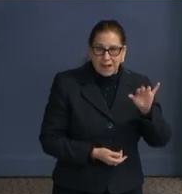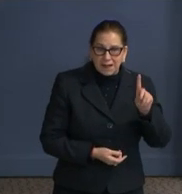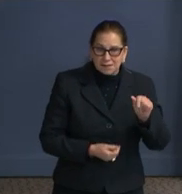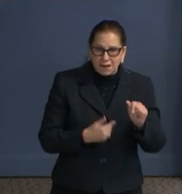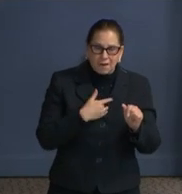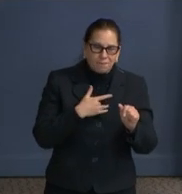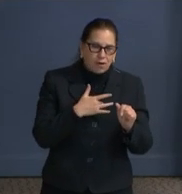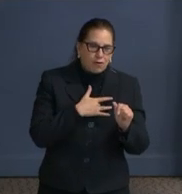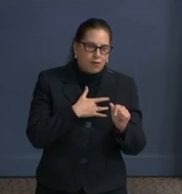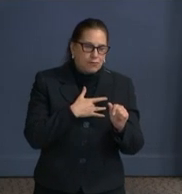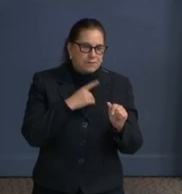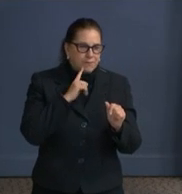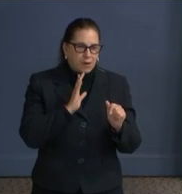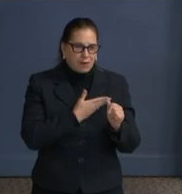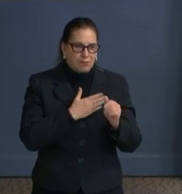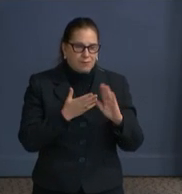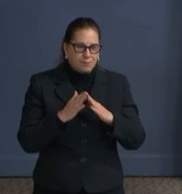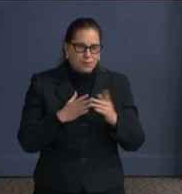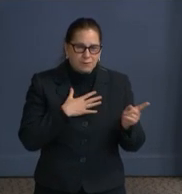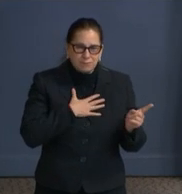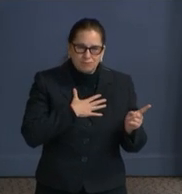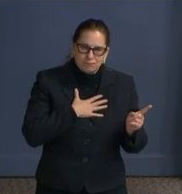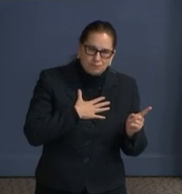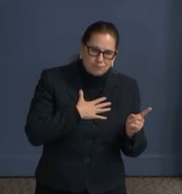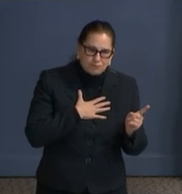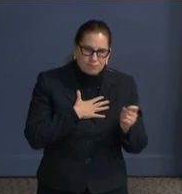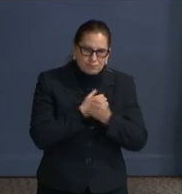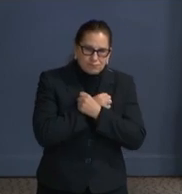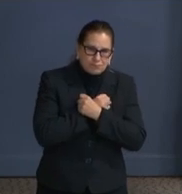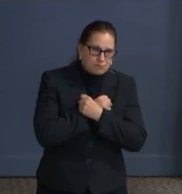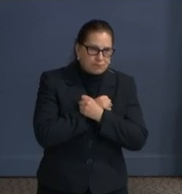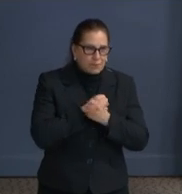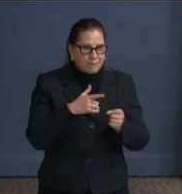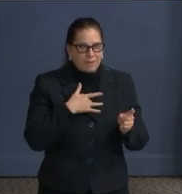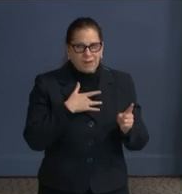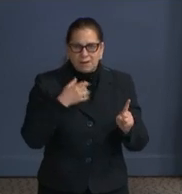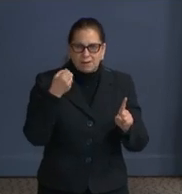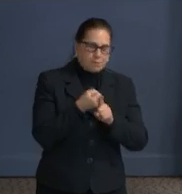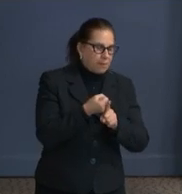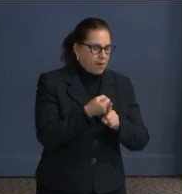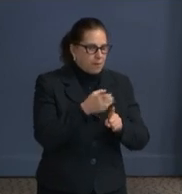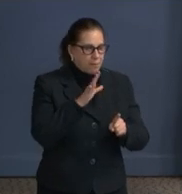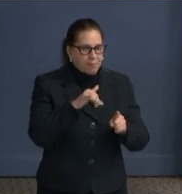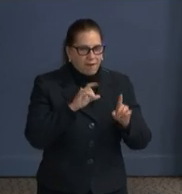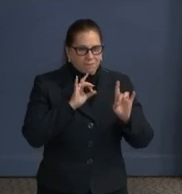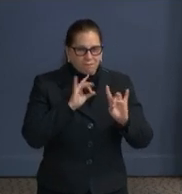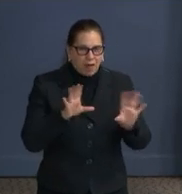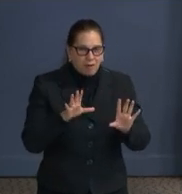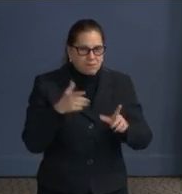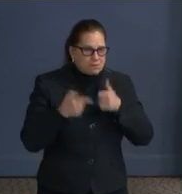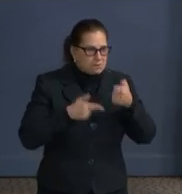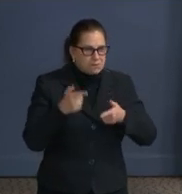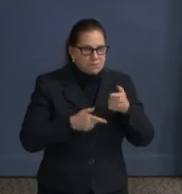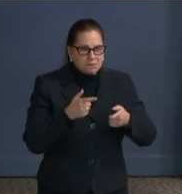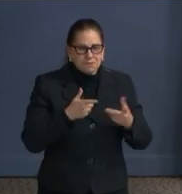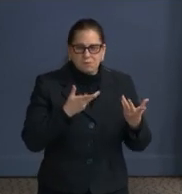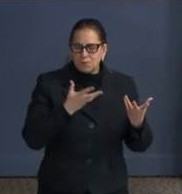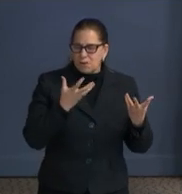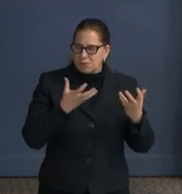communities and those impacted by violence, as evidenced by her long career helping young people.